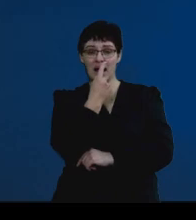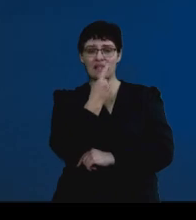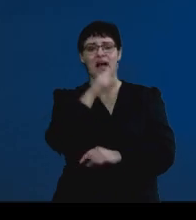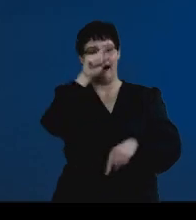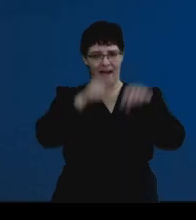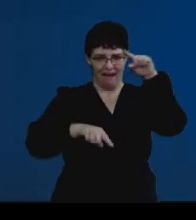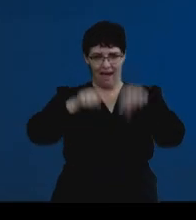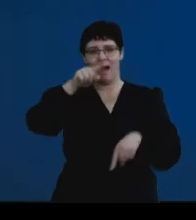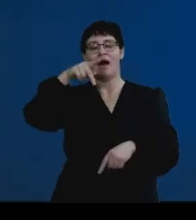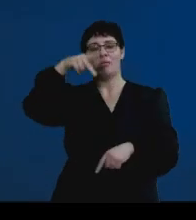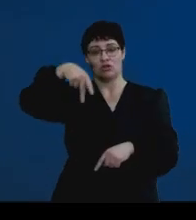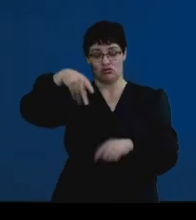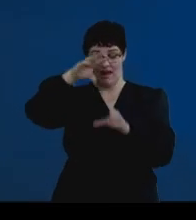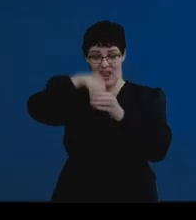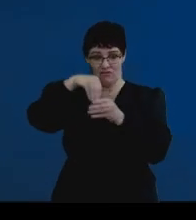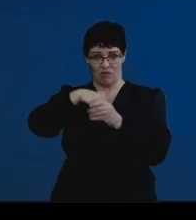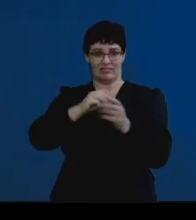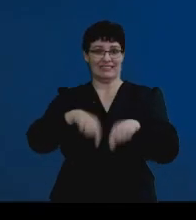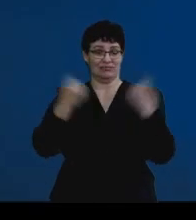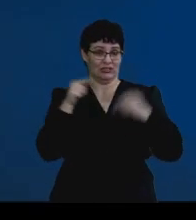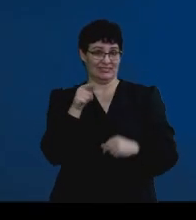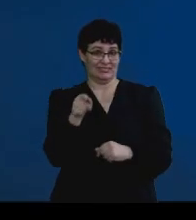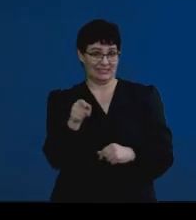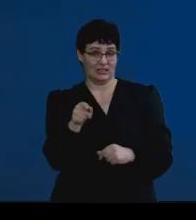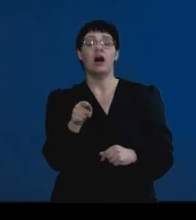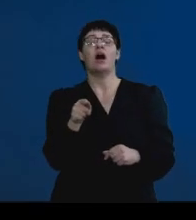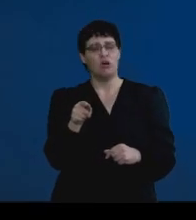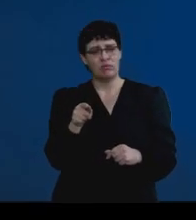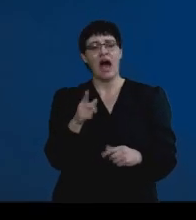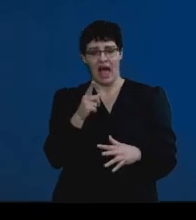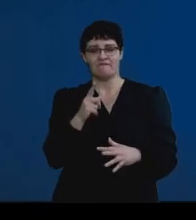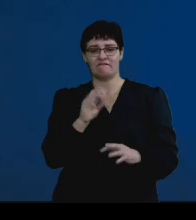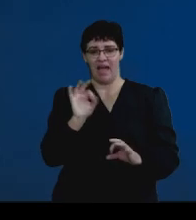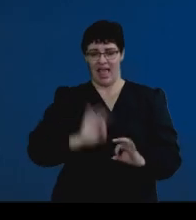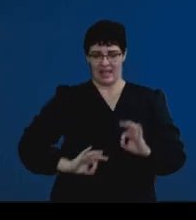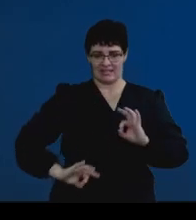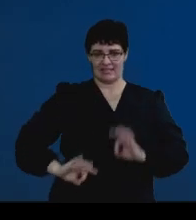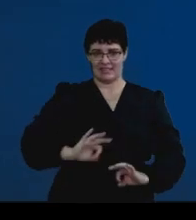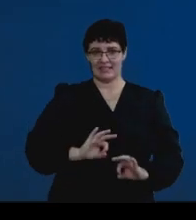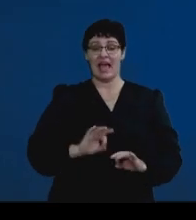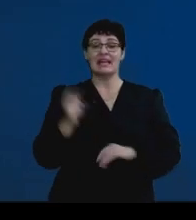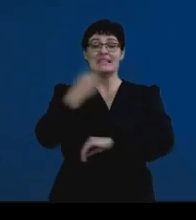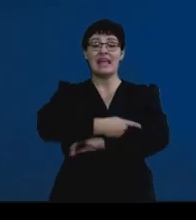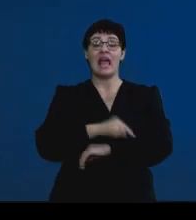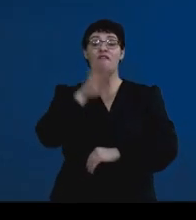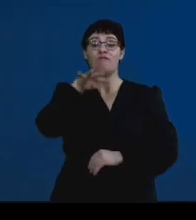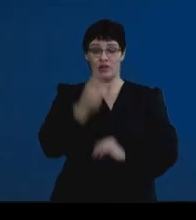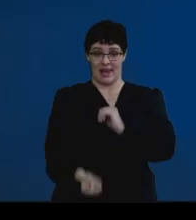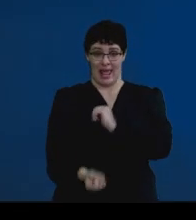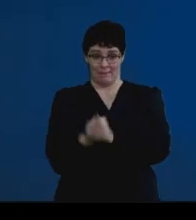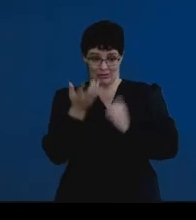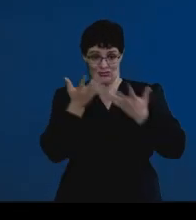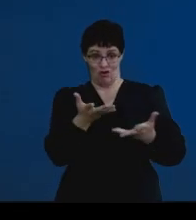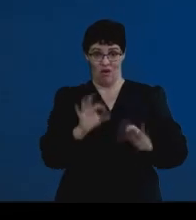amounts of progesterone, knowing that there is ovulation which takes place on day 14, which would be